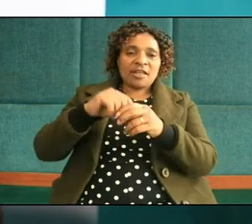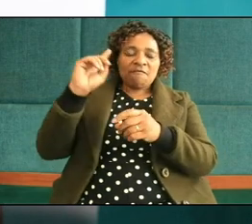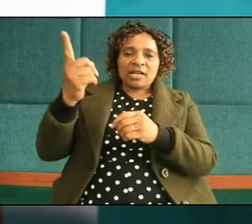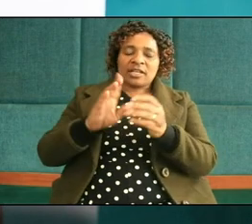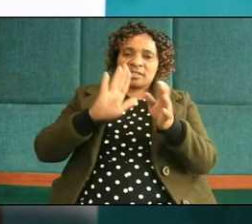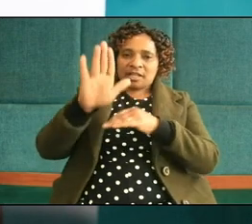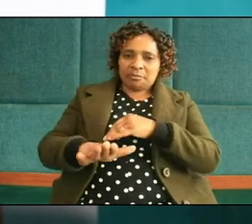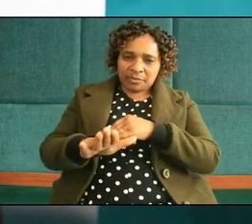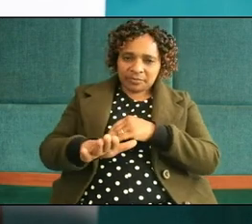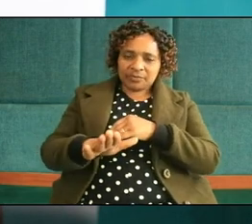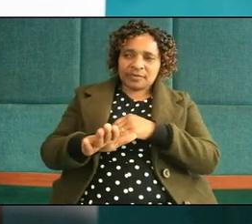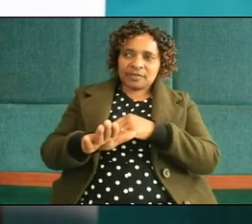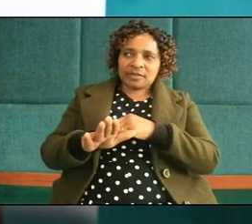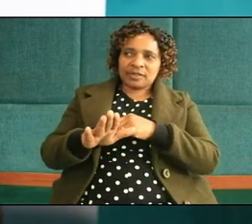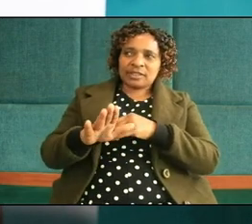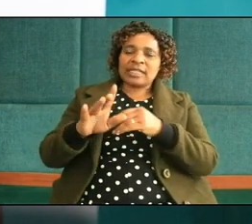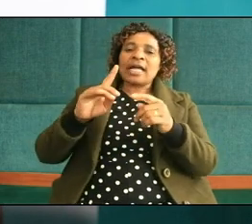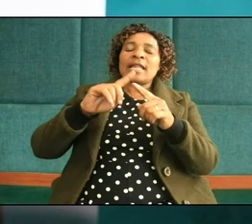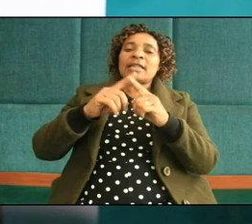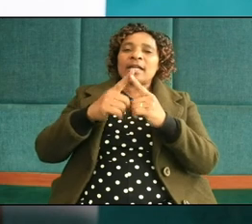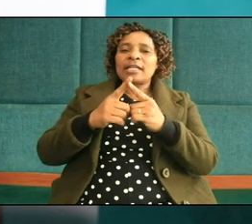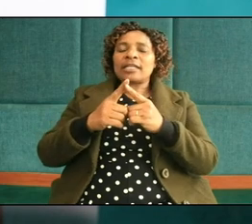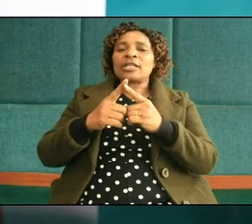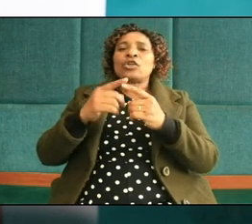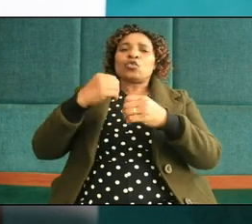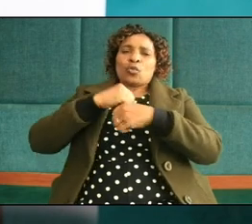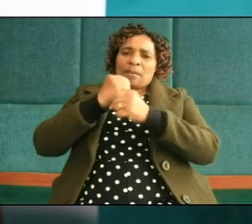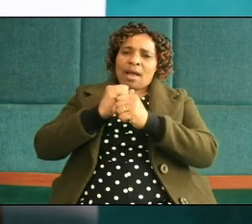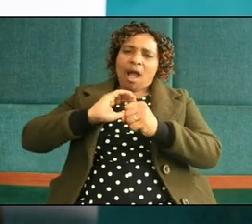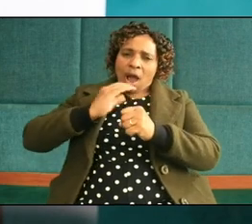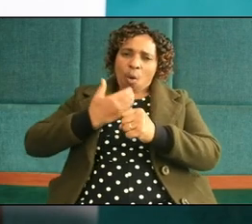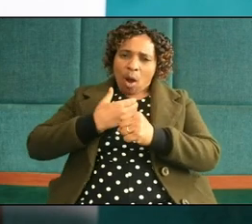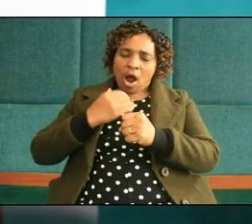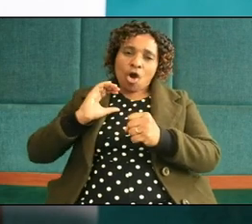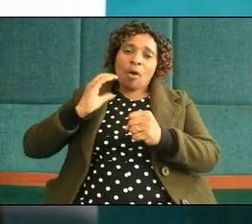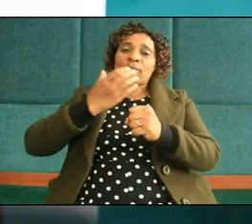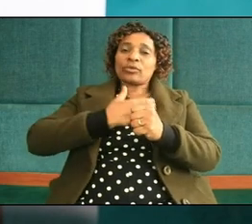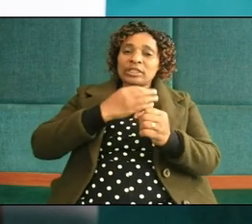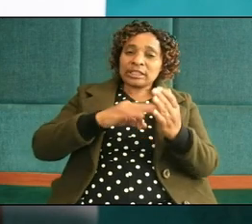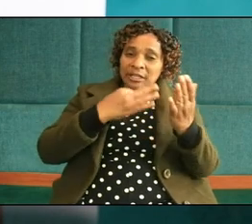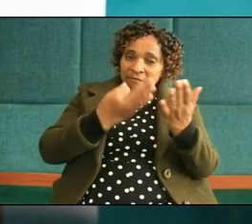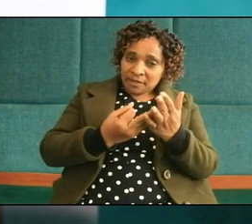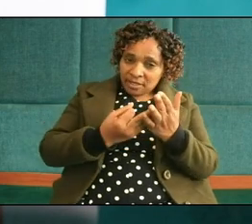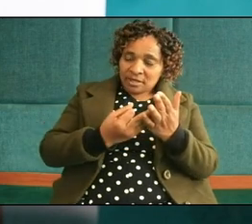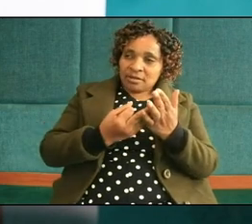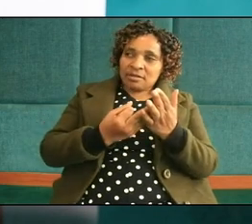in enabling us to make our communities of faith a safer place